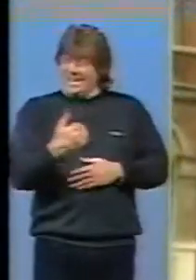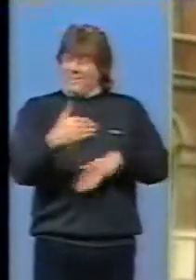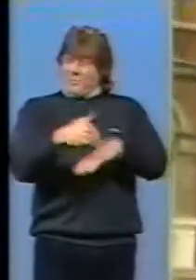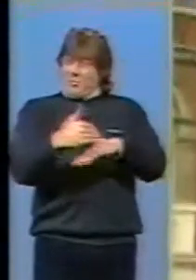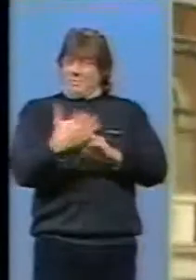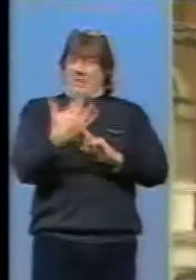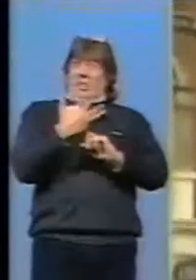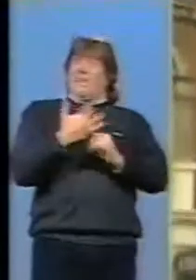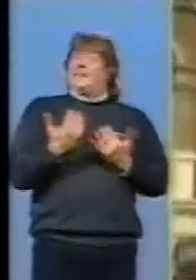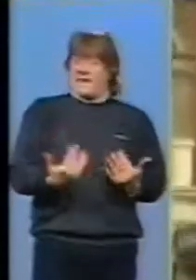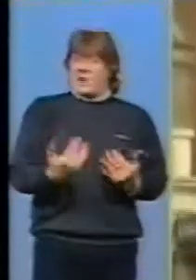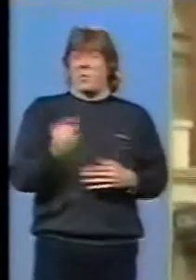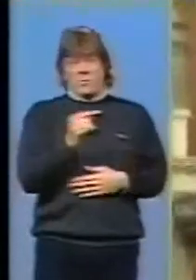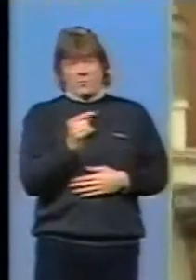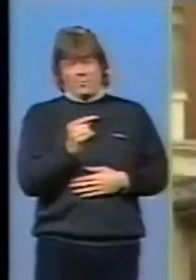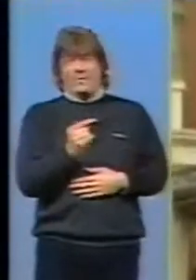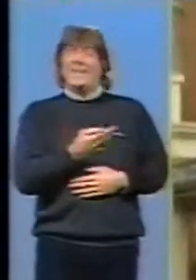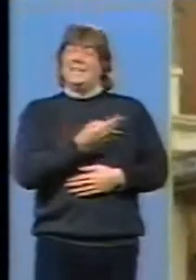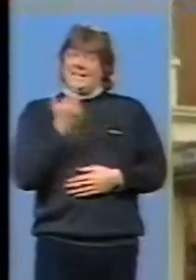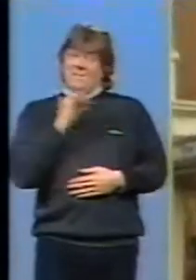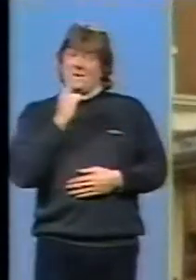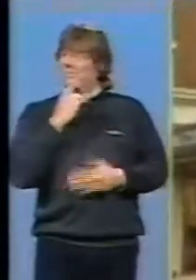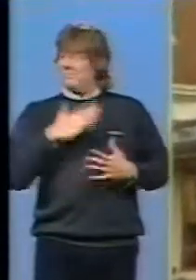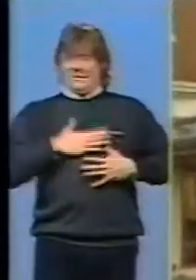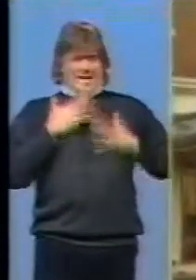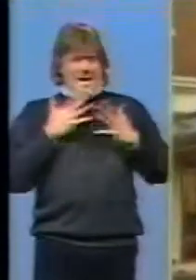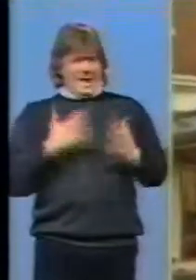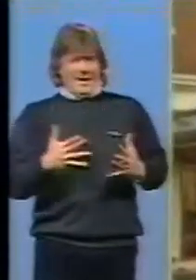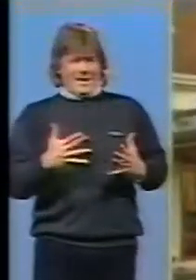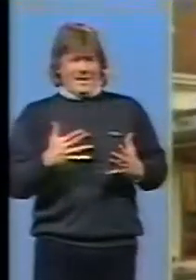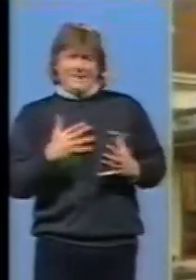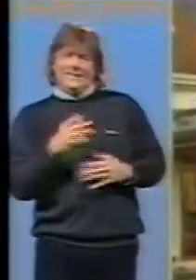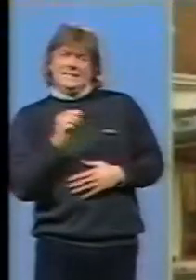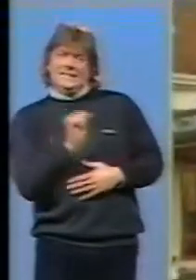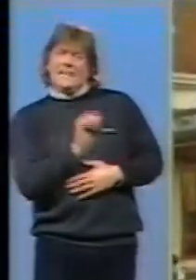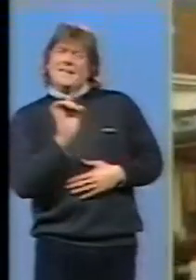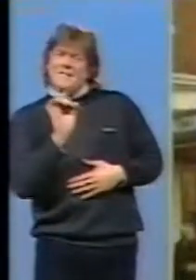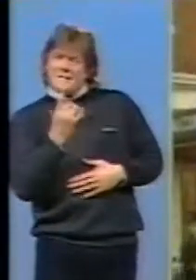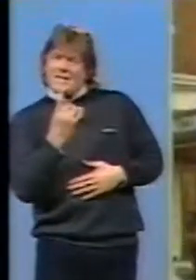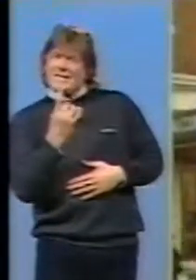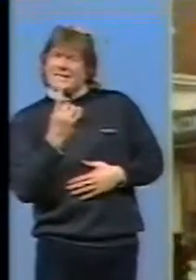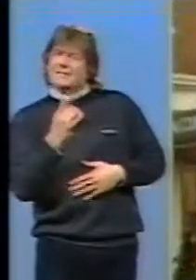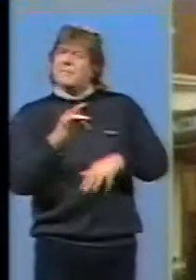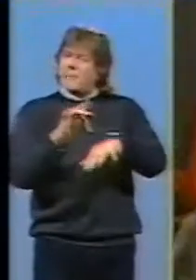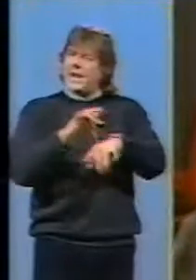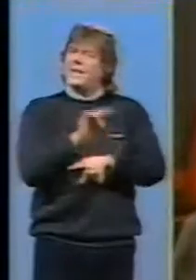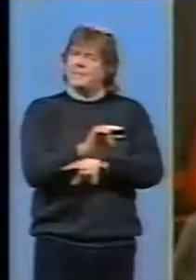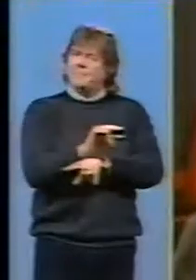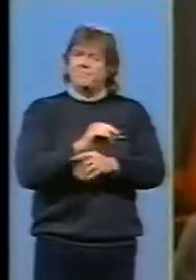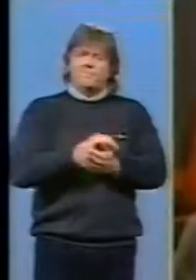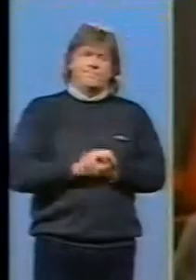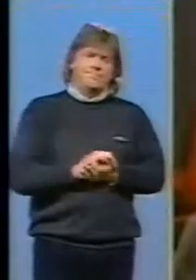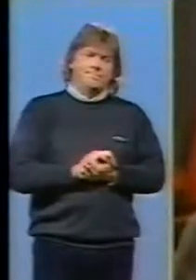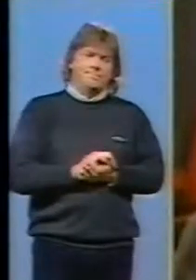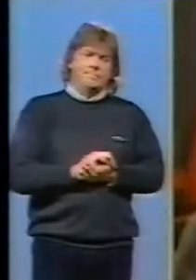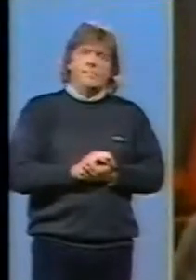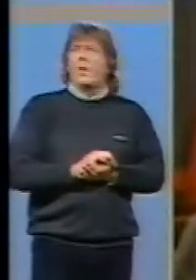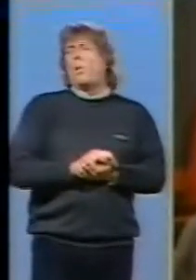recently there were those who didn't exactly warm to his first attempts at writing for the stage we got